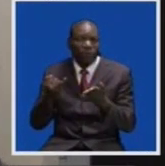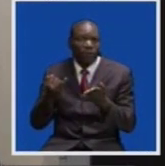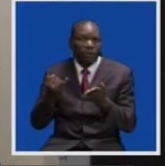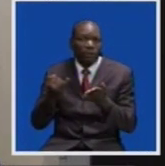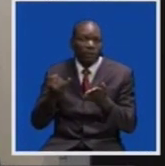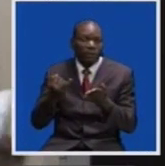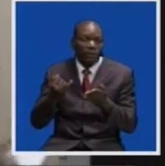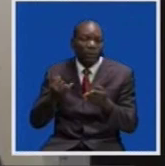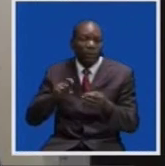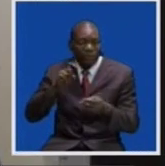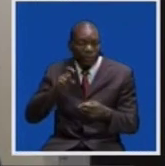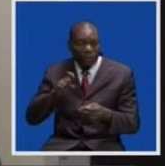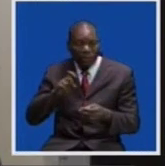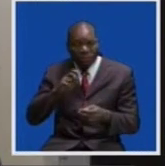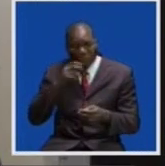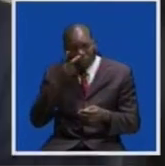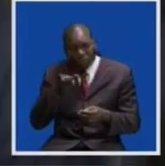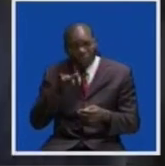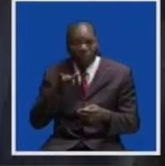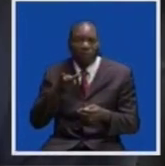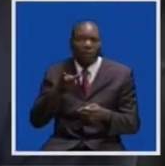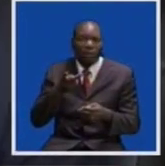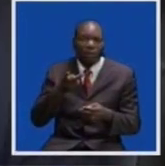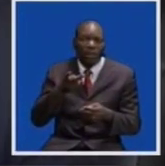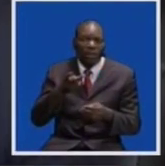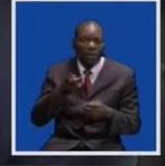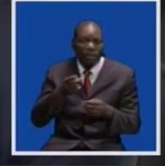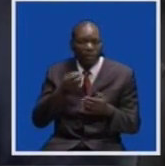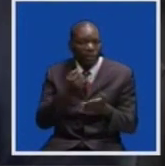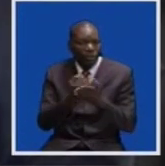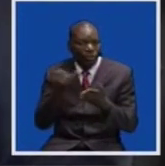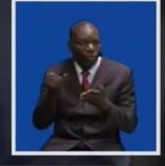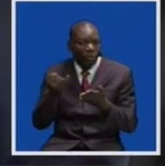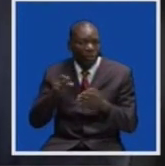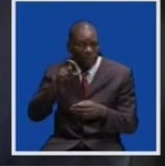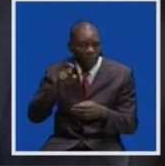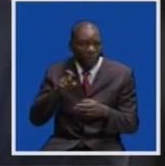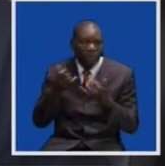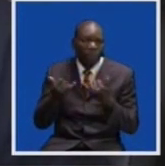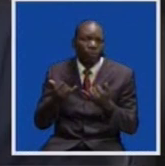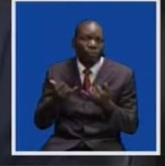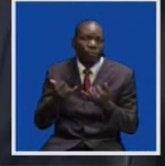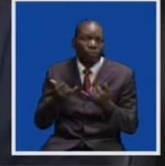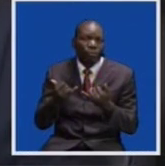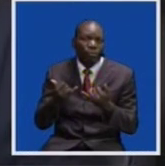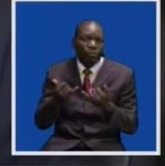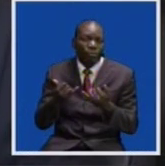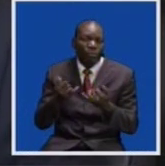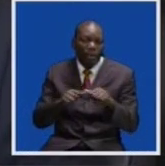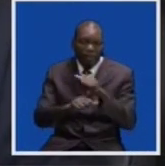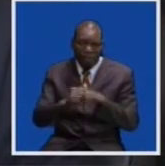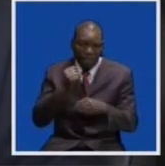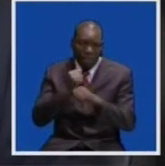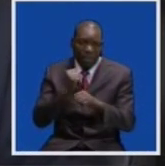have to look at to deal with cotton. The issues that we need to deal with now around production, and